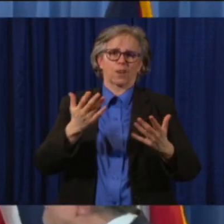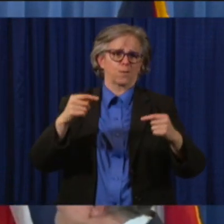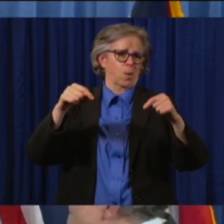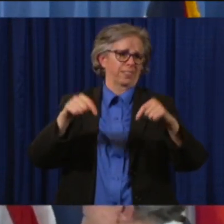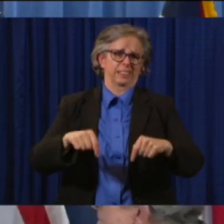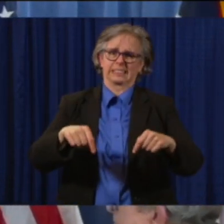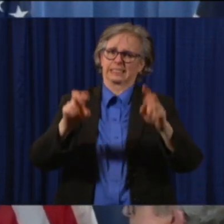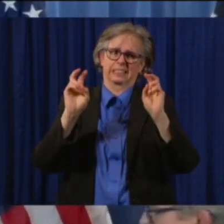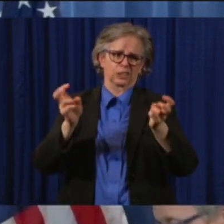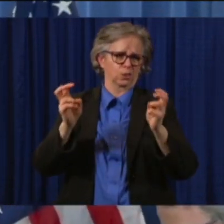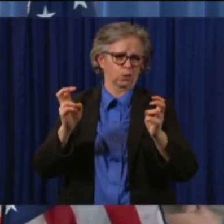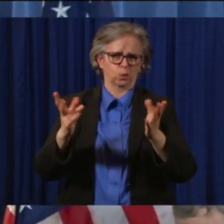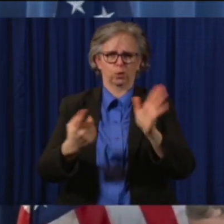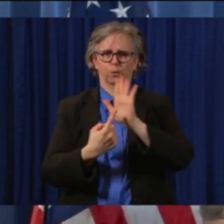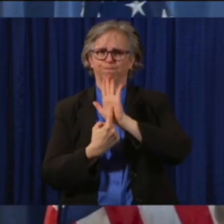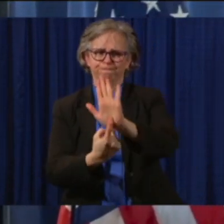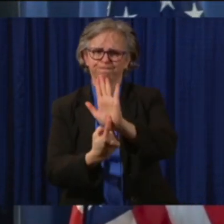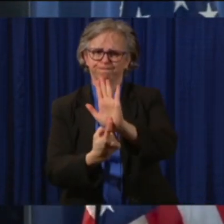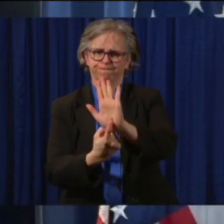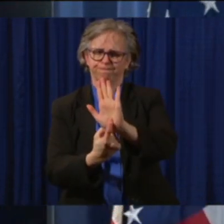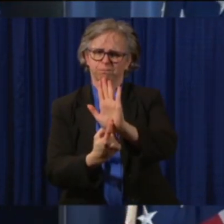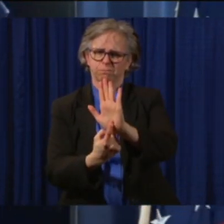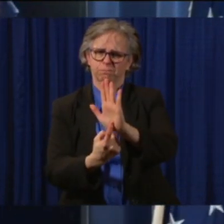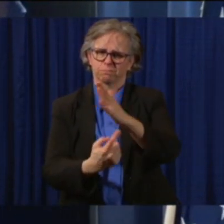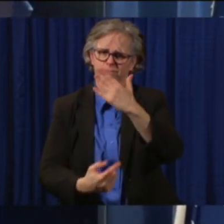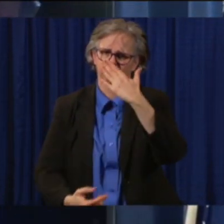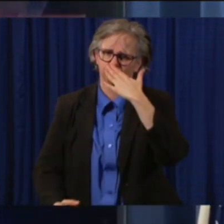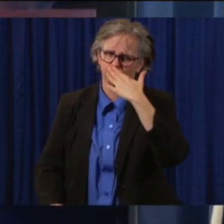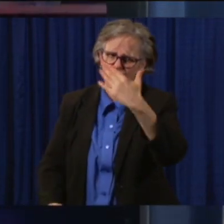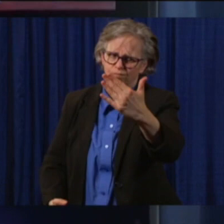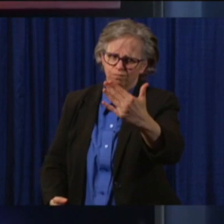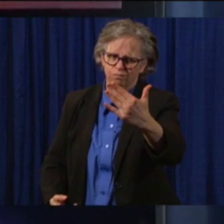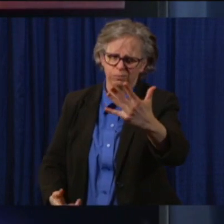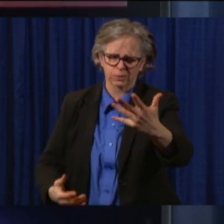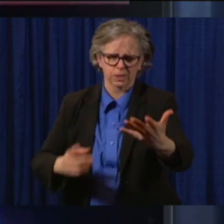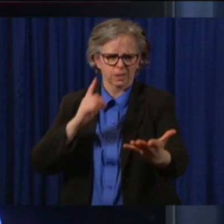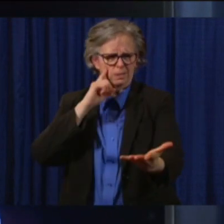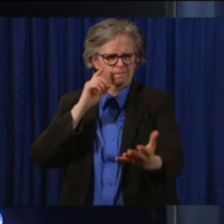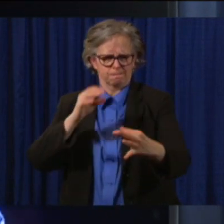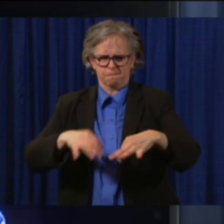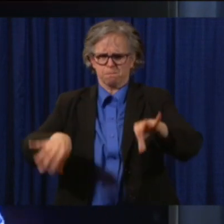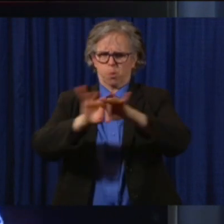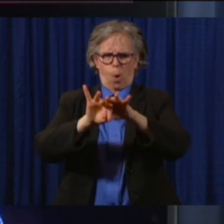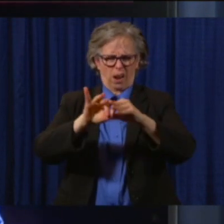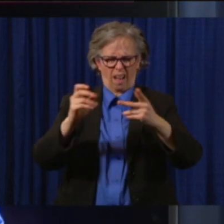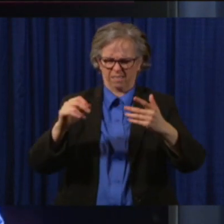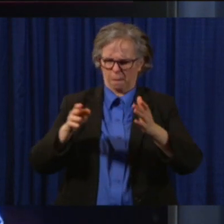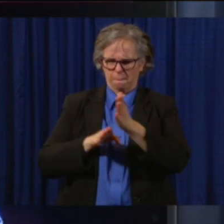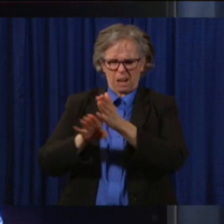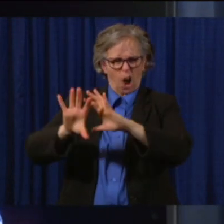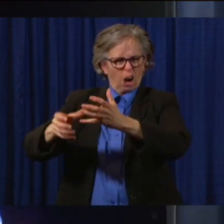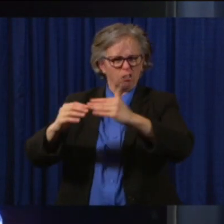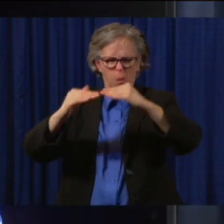minority disparities forward at the highest levels in the state of Ohio.